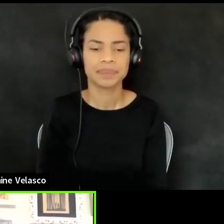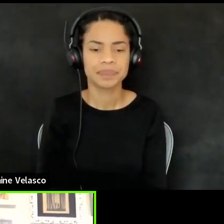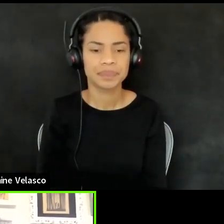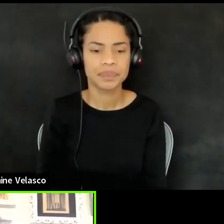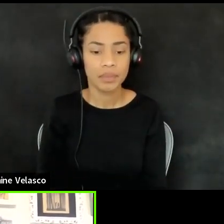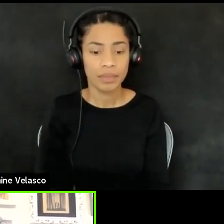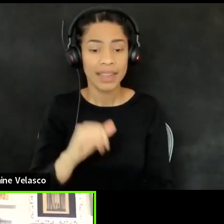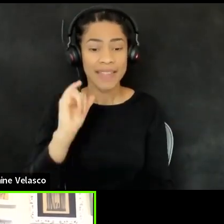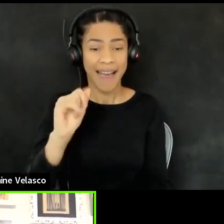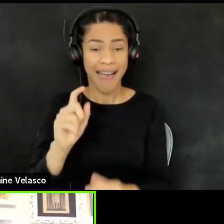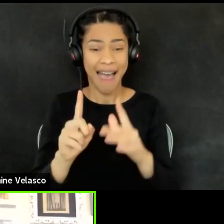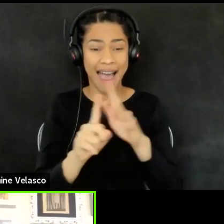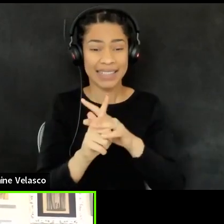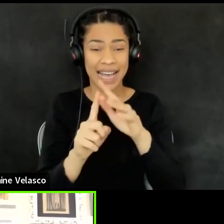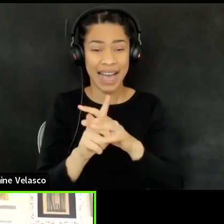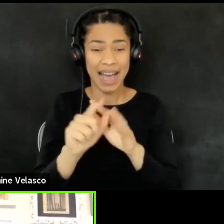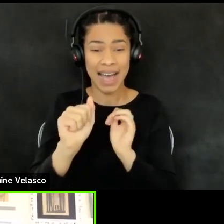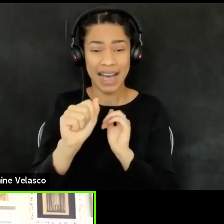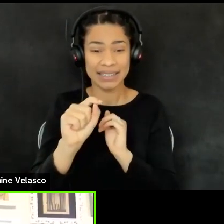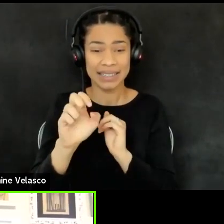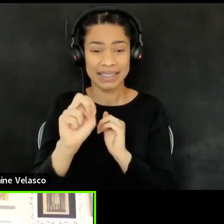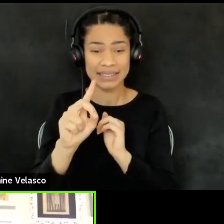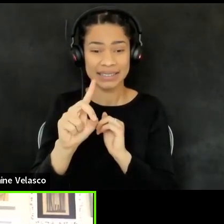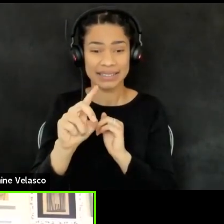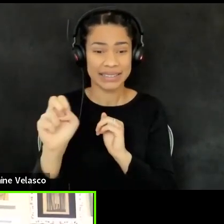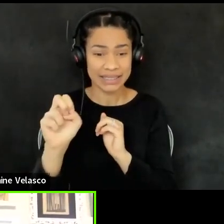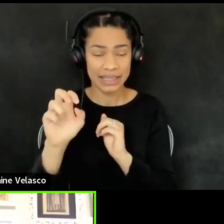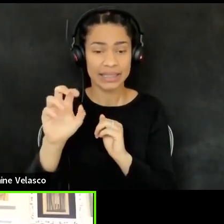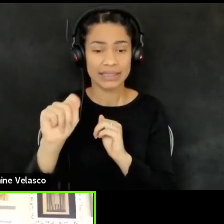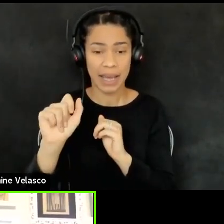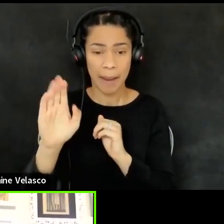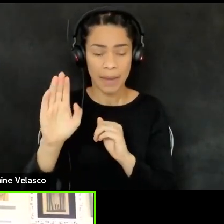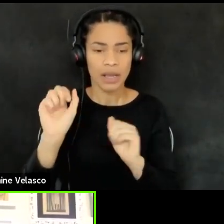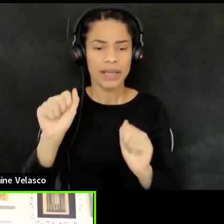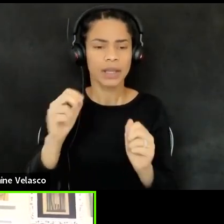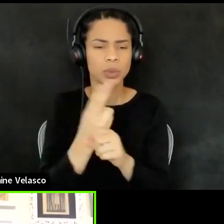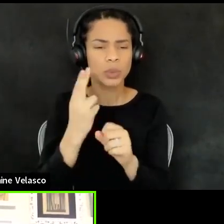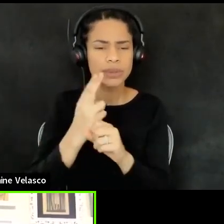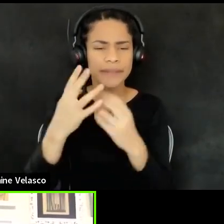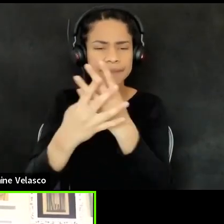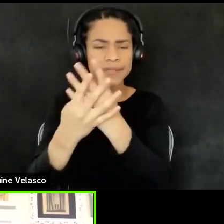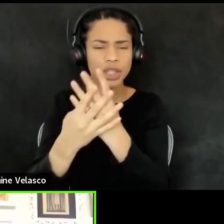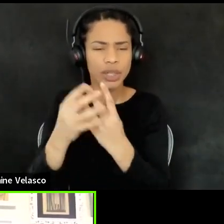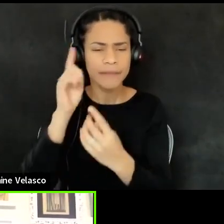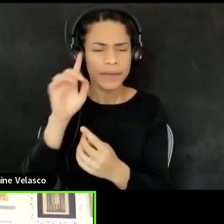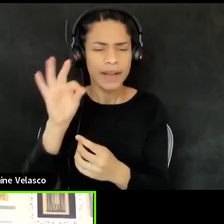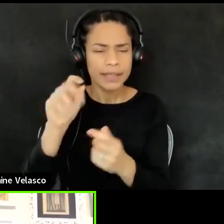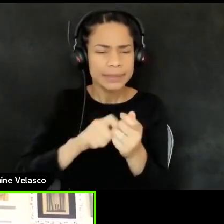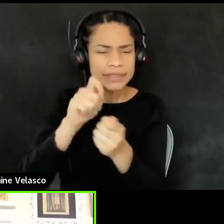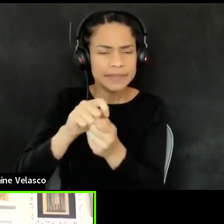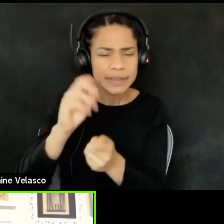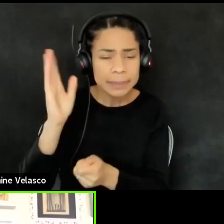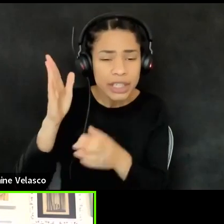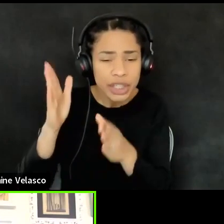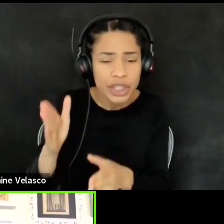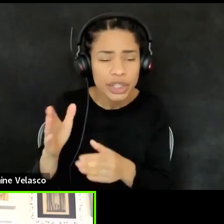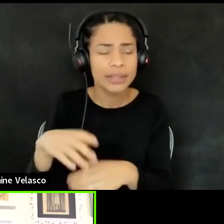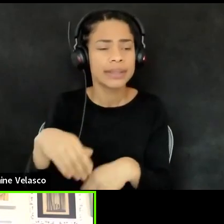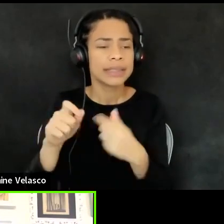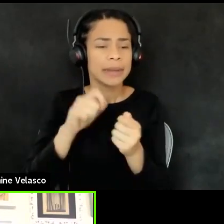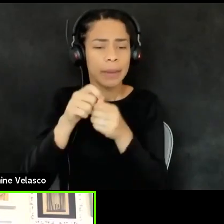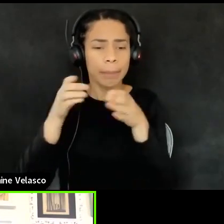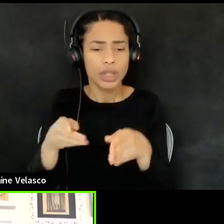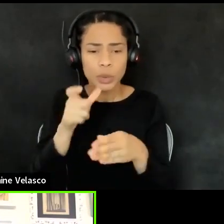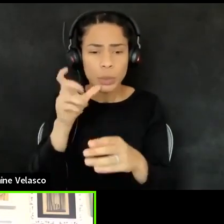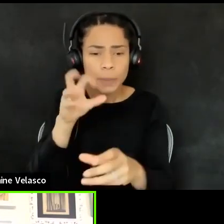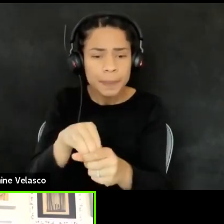attendee tab, you can use the smart filters to search for specific speakers and attendees, request